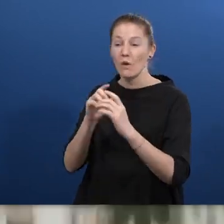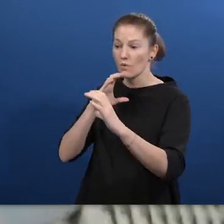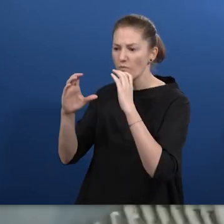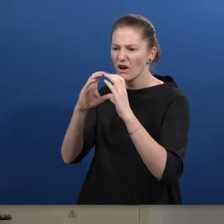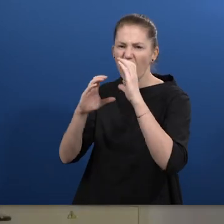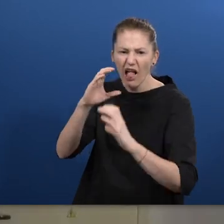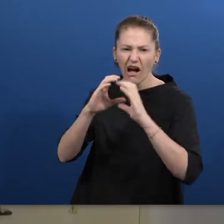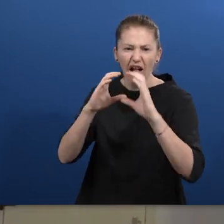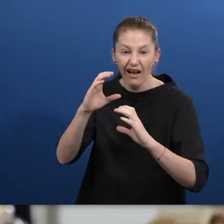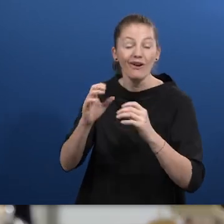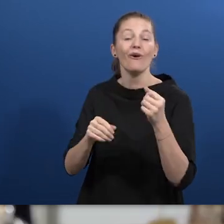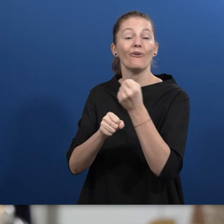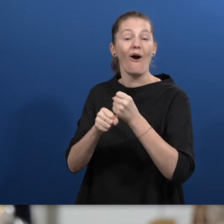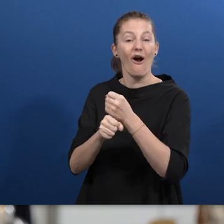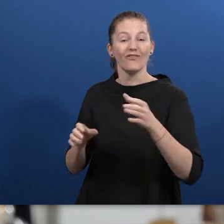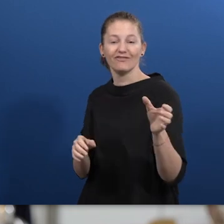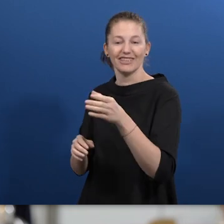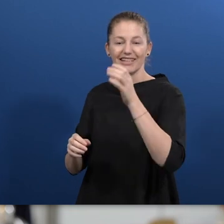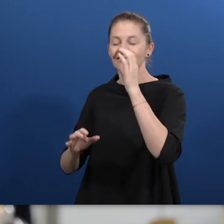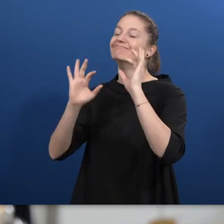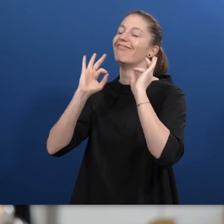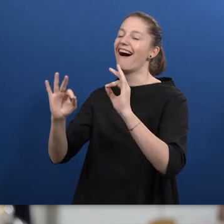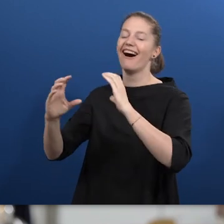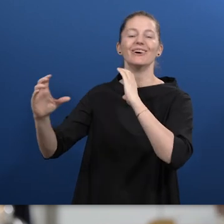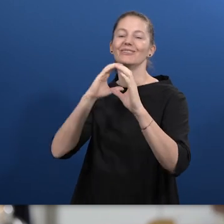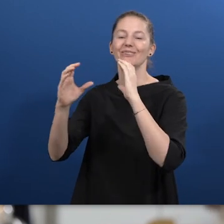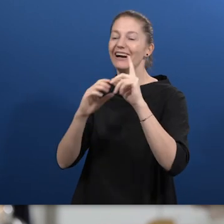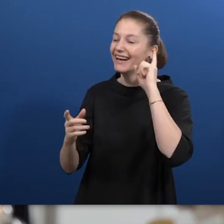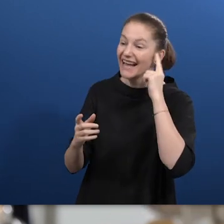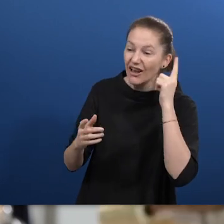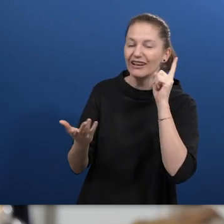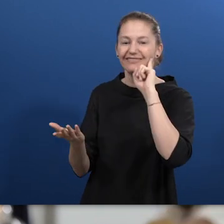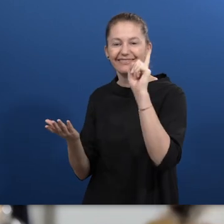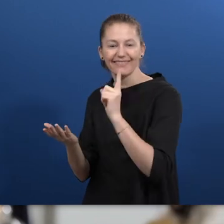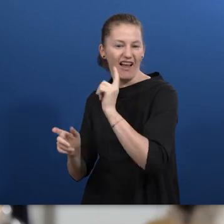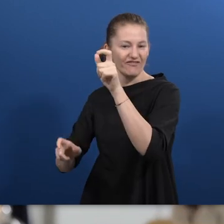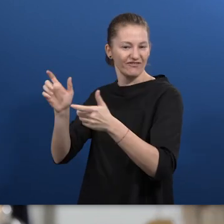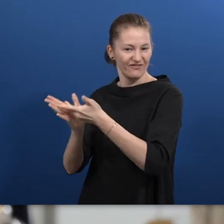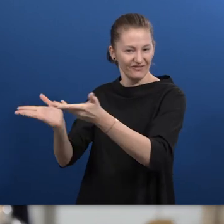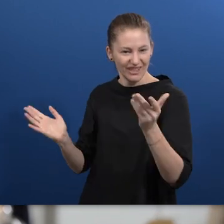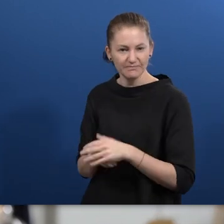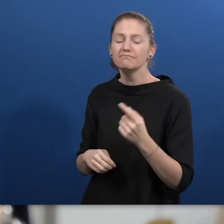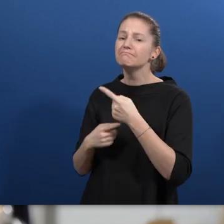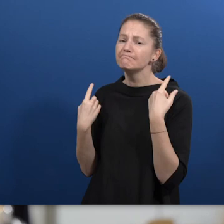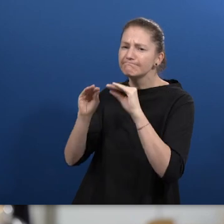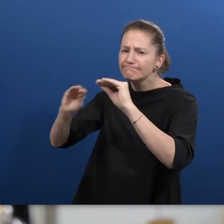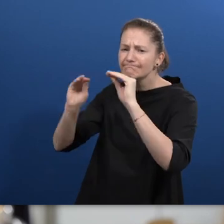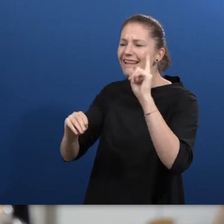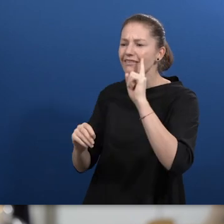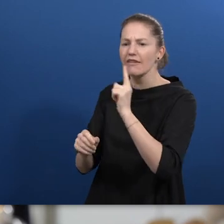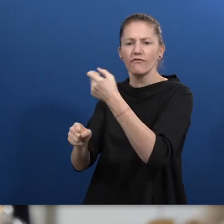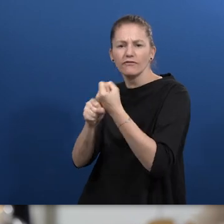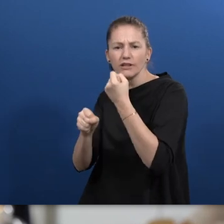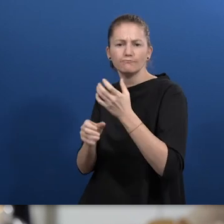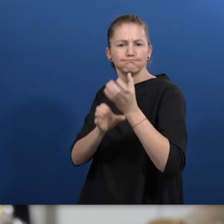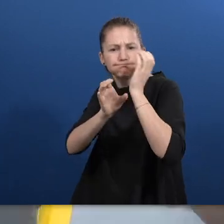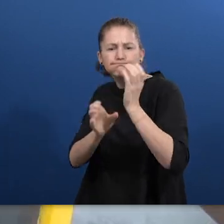We use coffee to break the communication barrier between the hearing and the deaf, and we do this by training deaf baristas, chefs, and placing them in